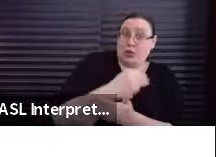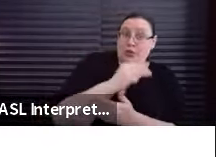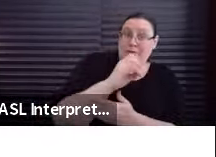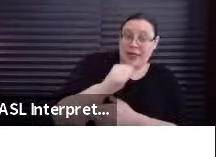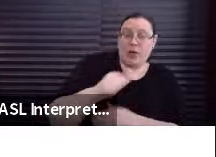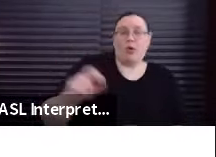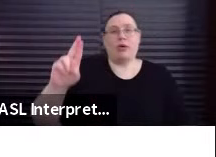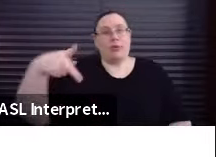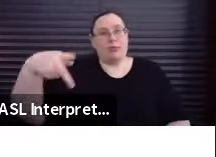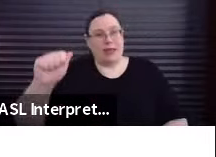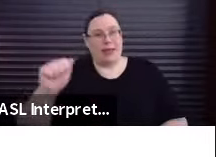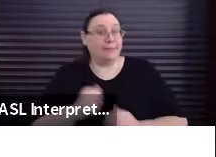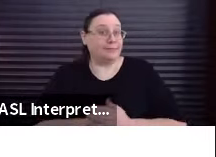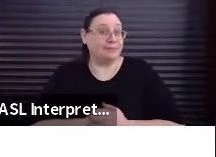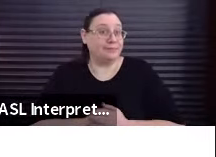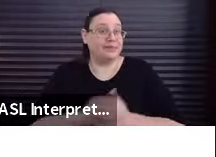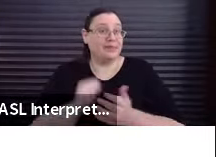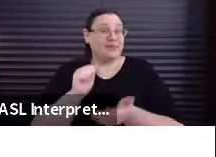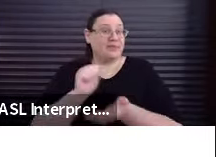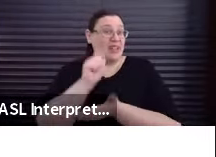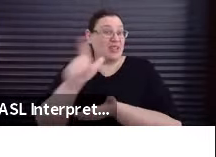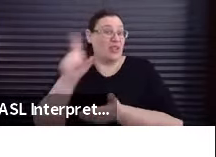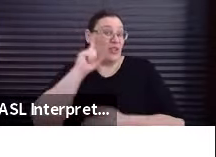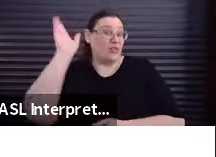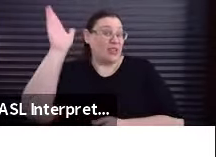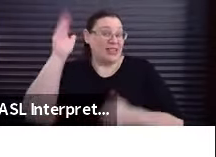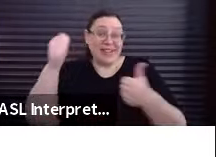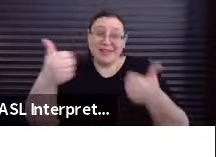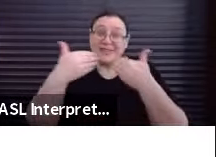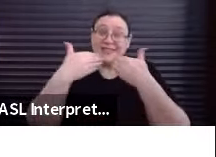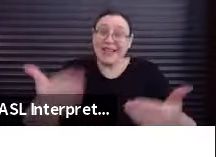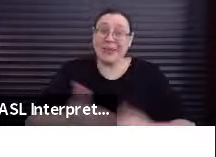project. And that is it for the presentation. Thank you.